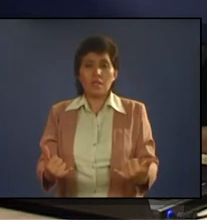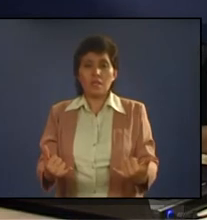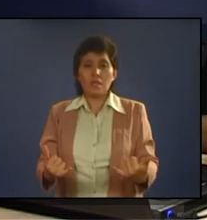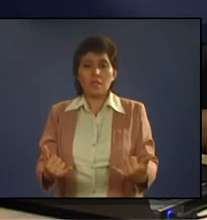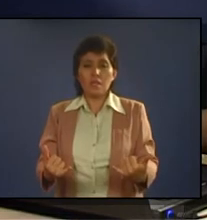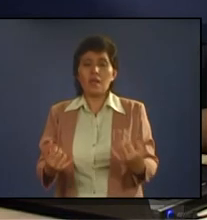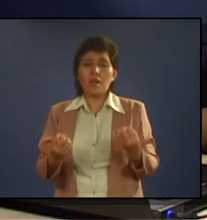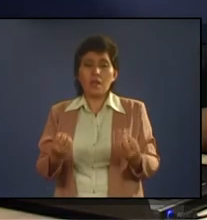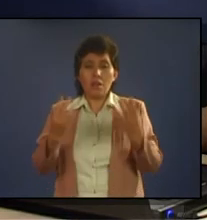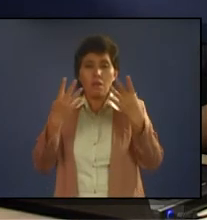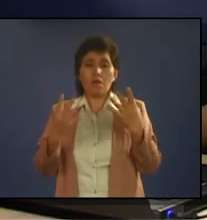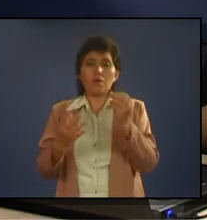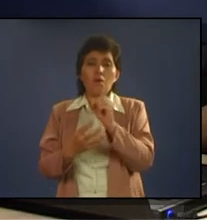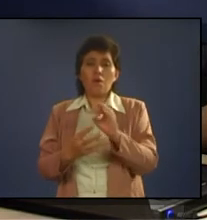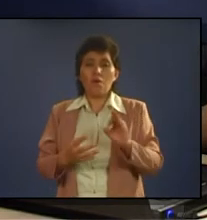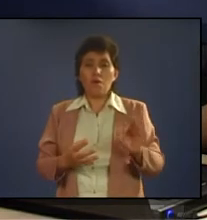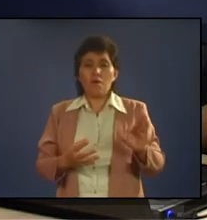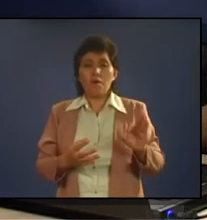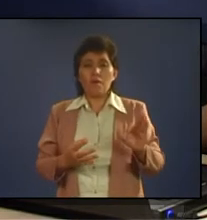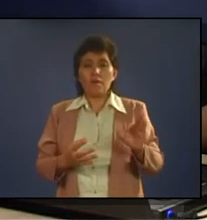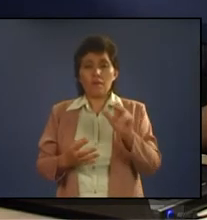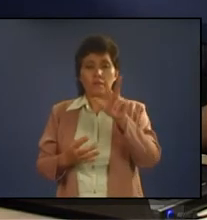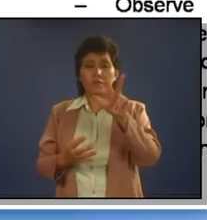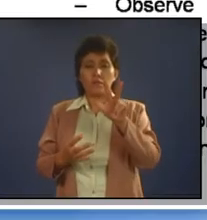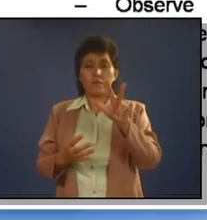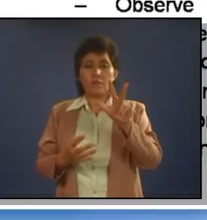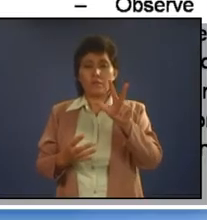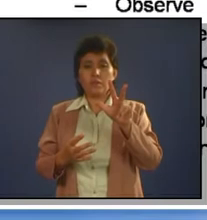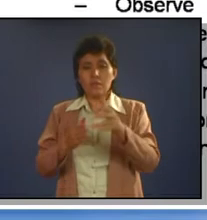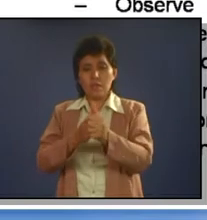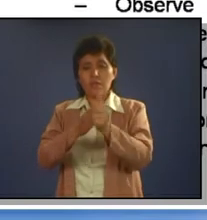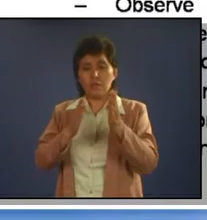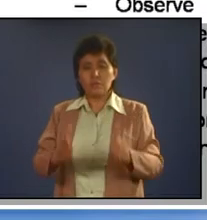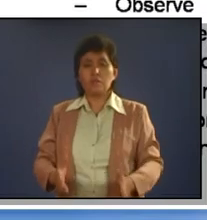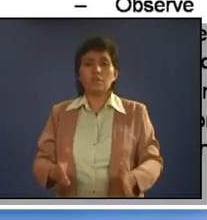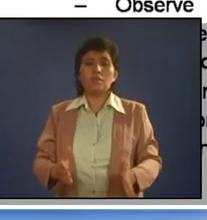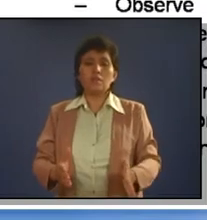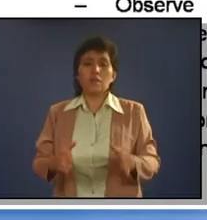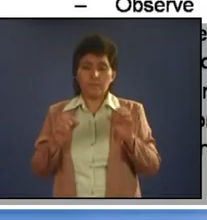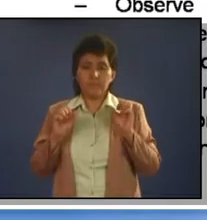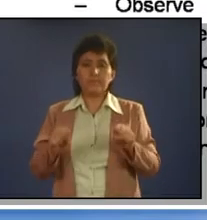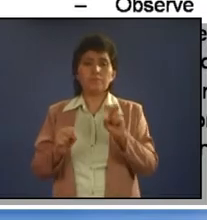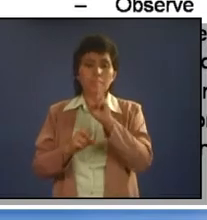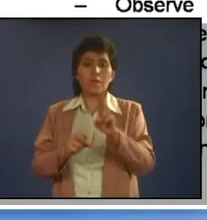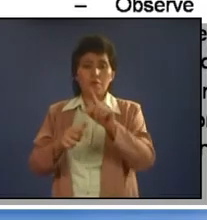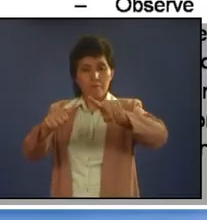and there are three main leadership theories available which is the first one it's